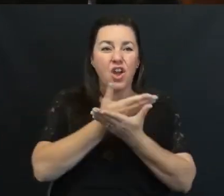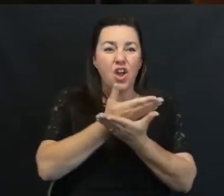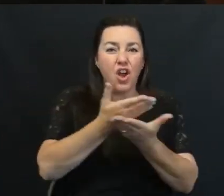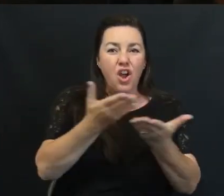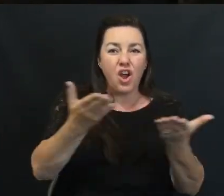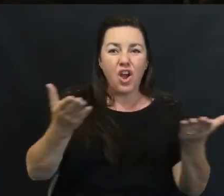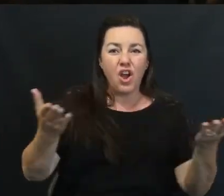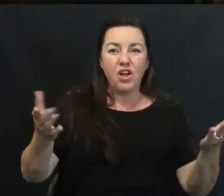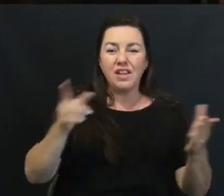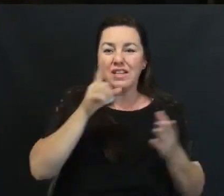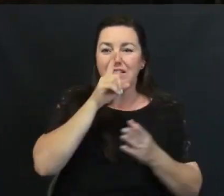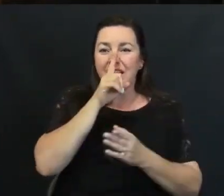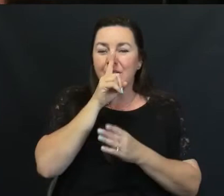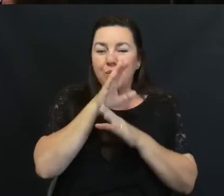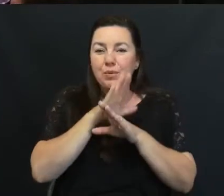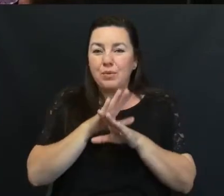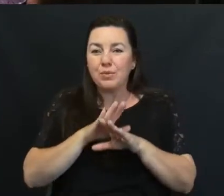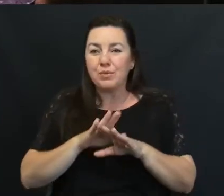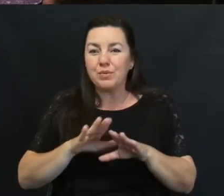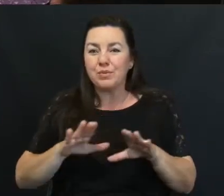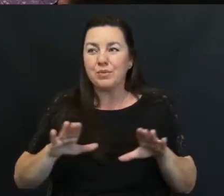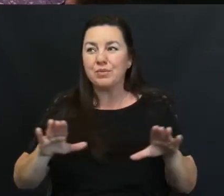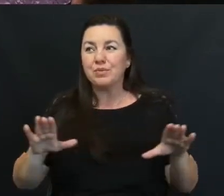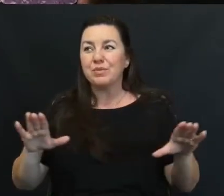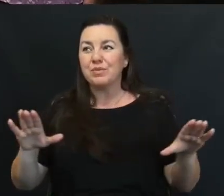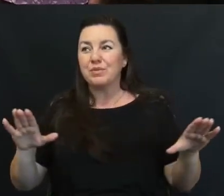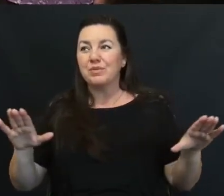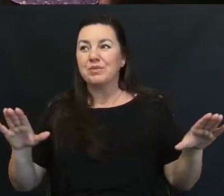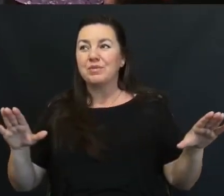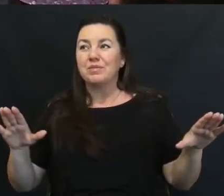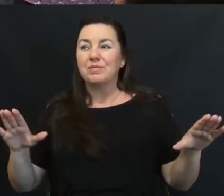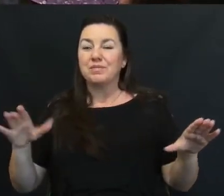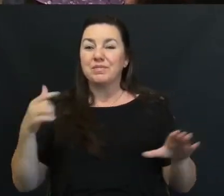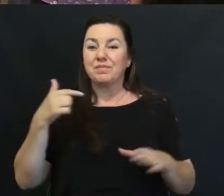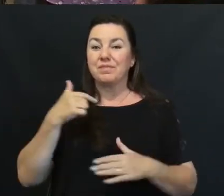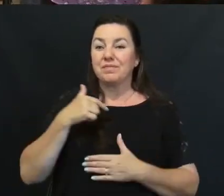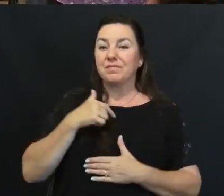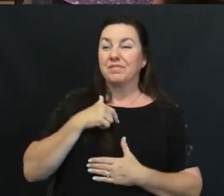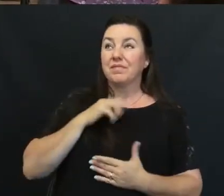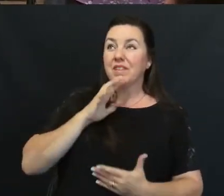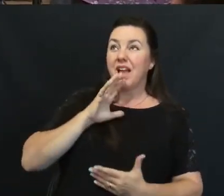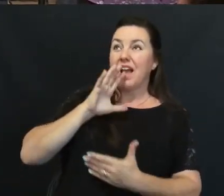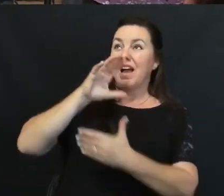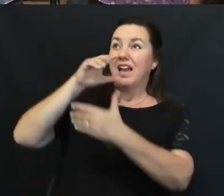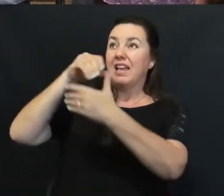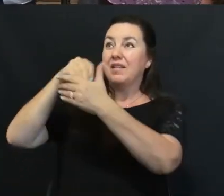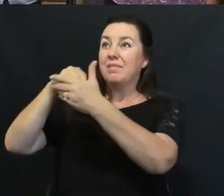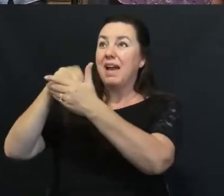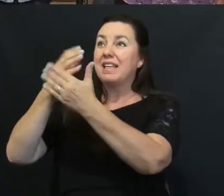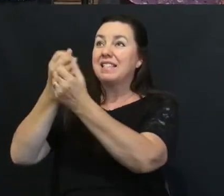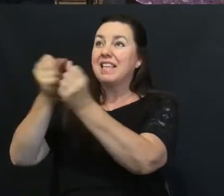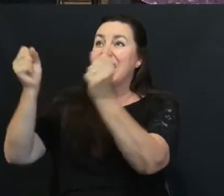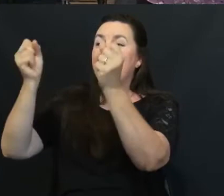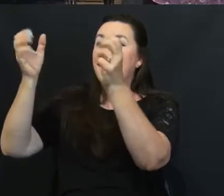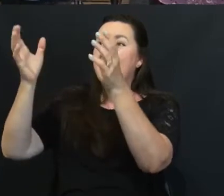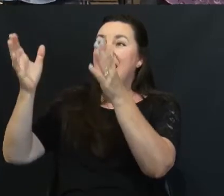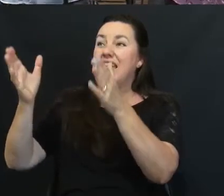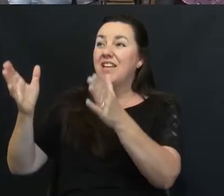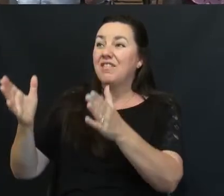All is at rest I in my